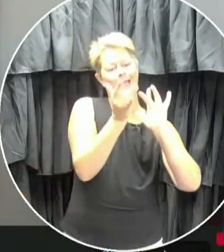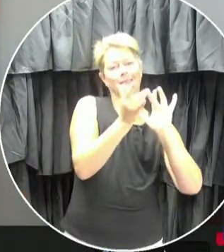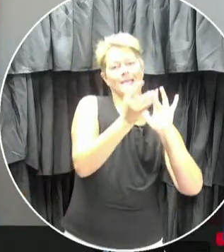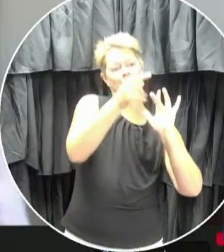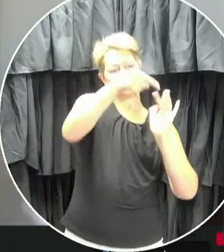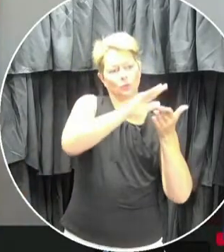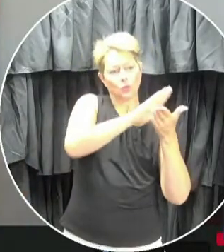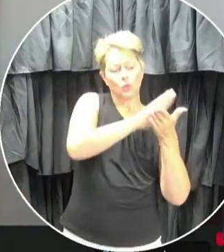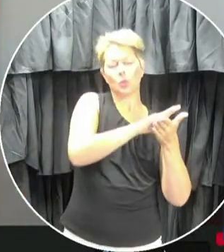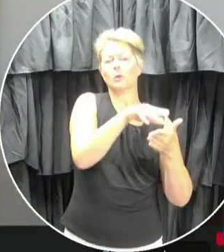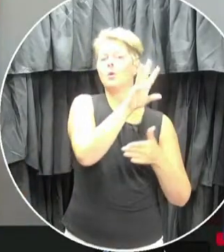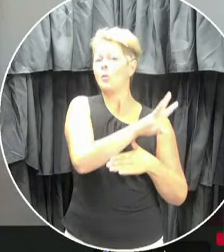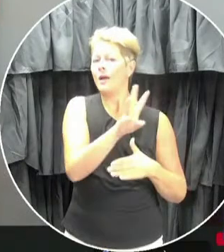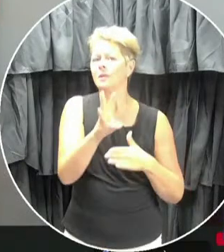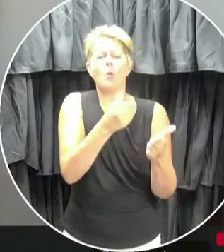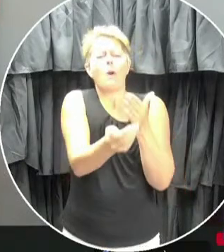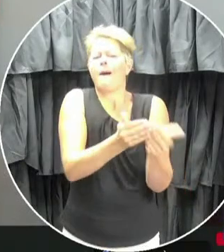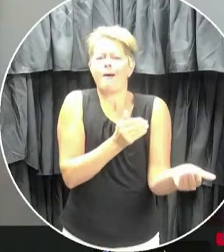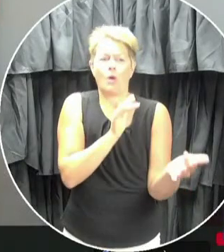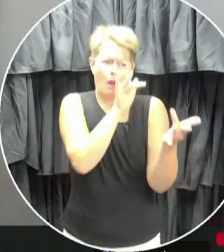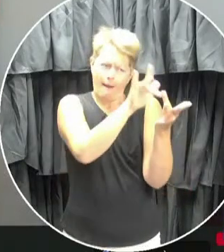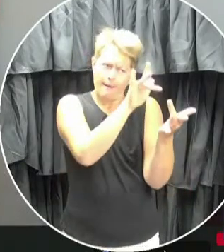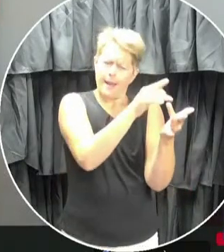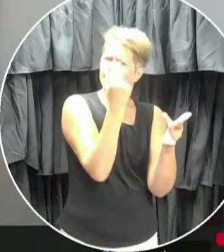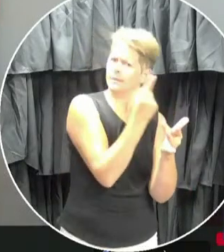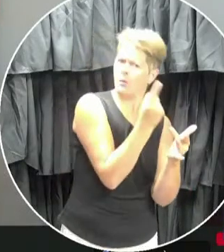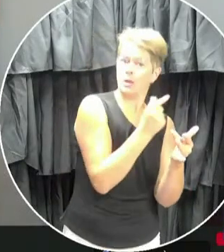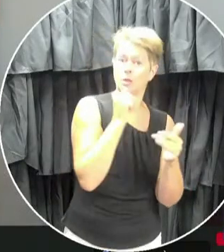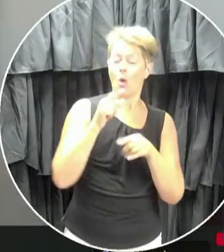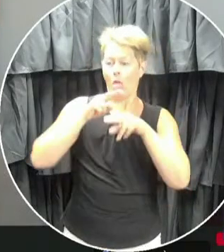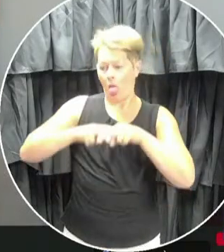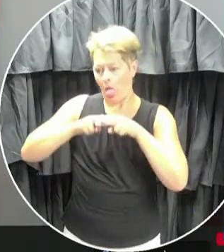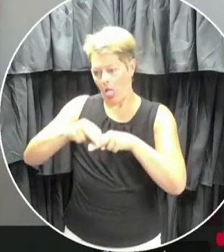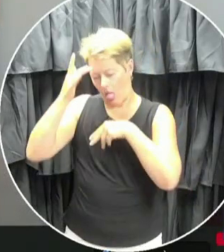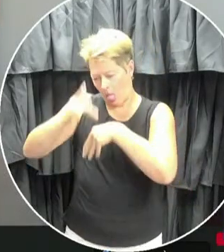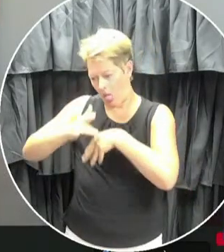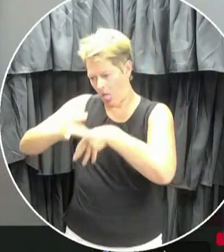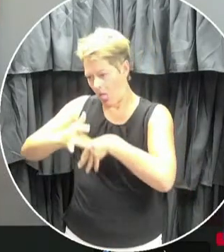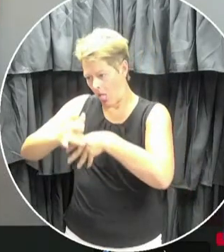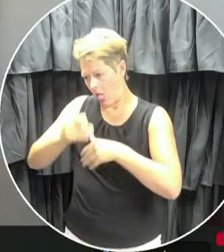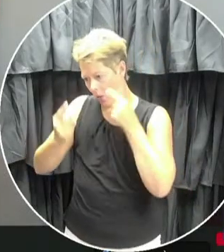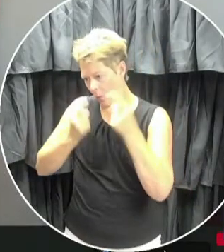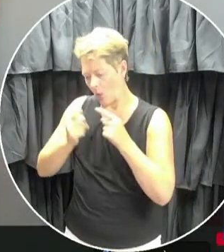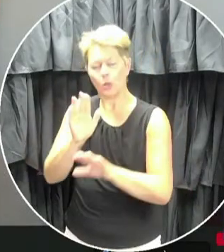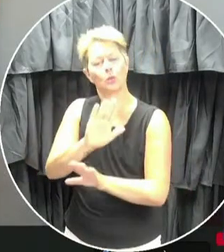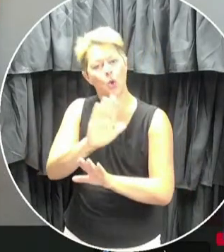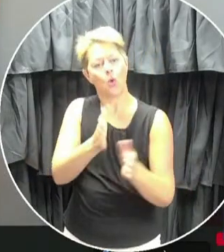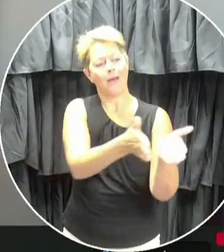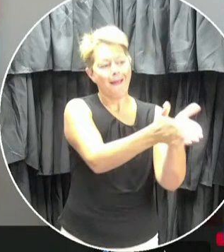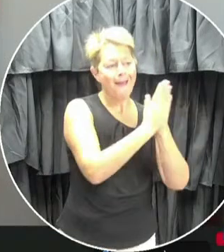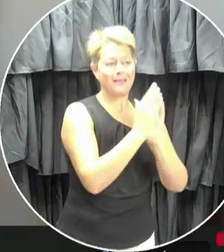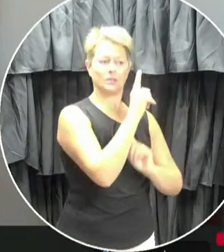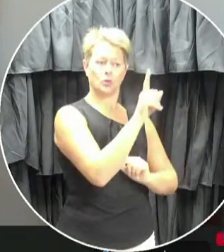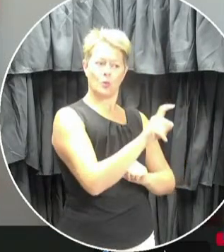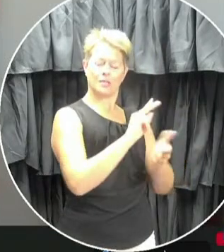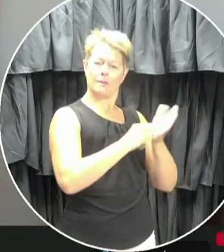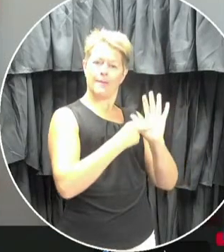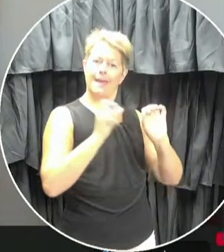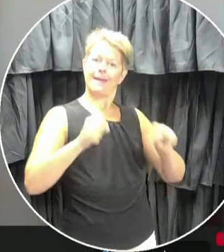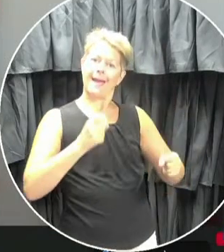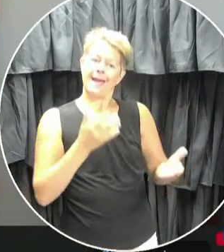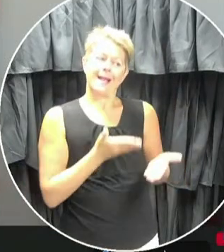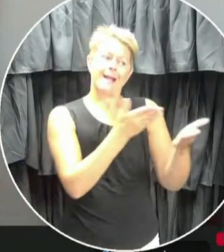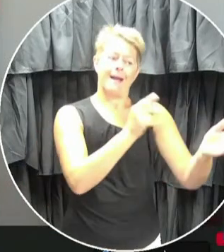school websites, whatever. Make sure you don't sit and worry. Ask the questions so that we can get the answers for you. I want to remind